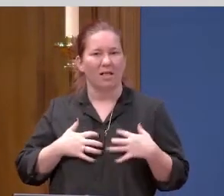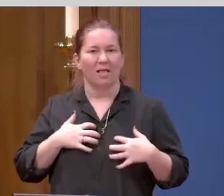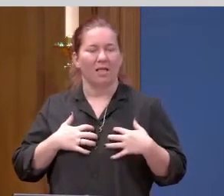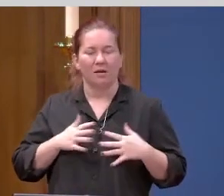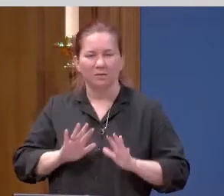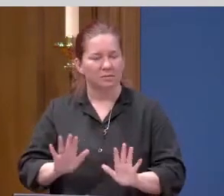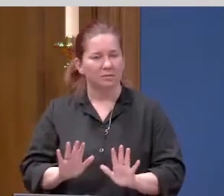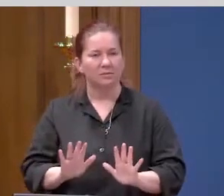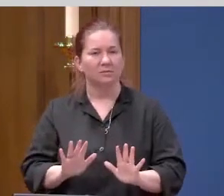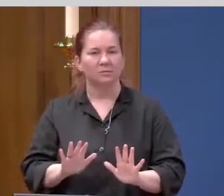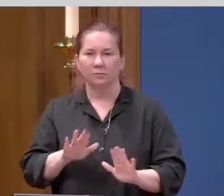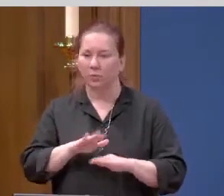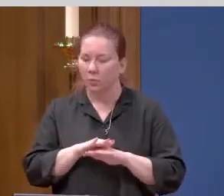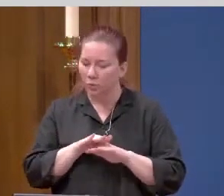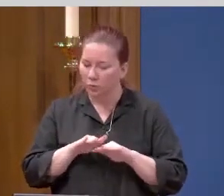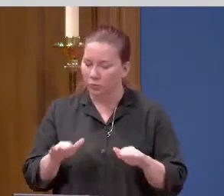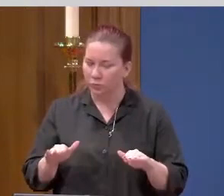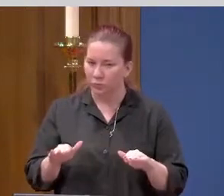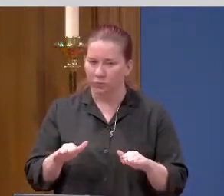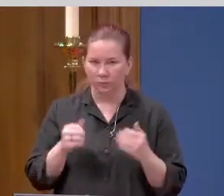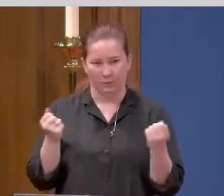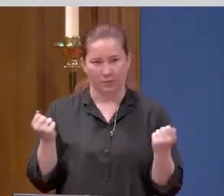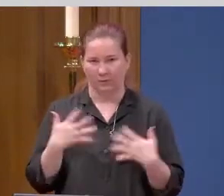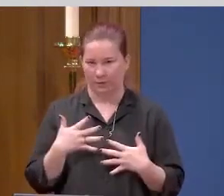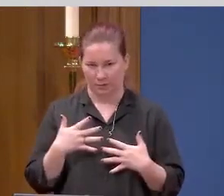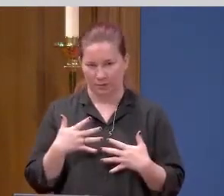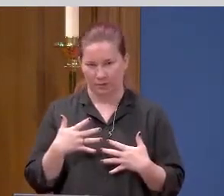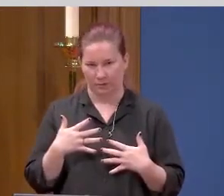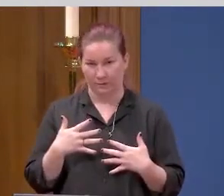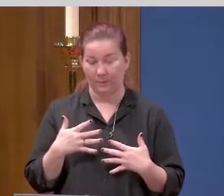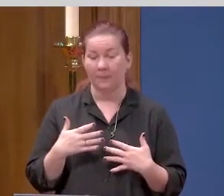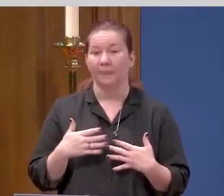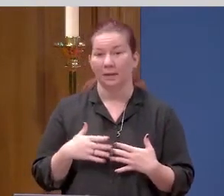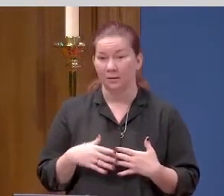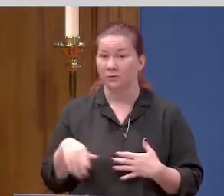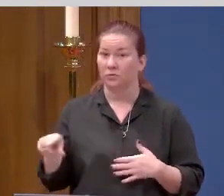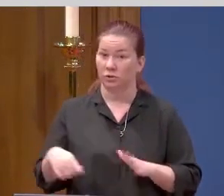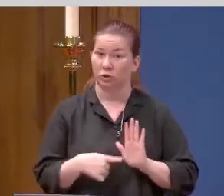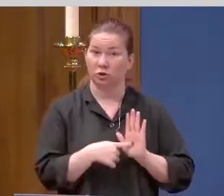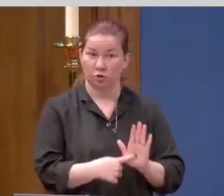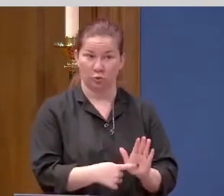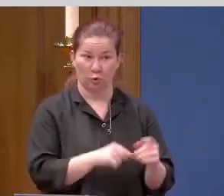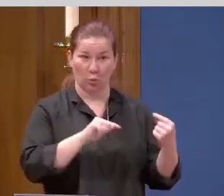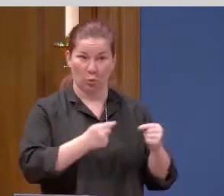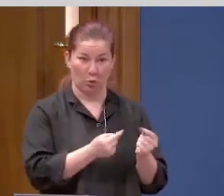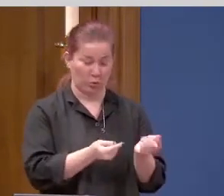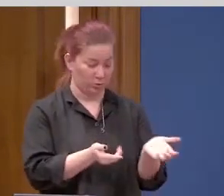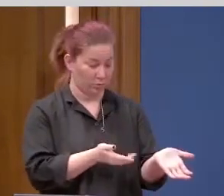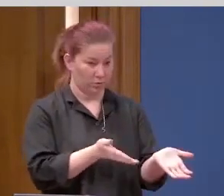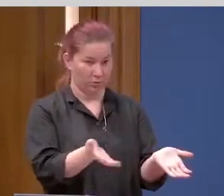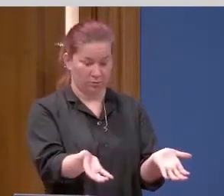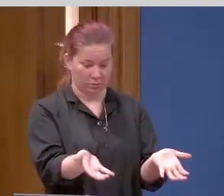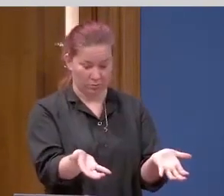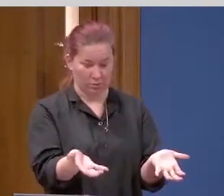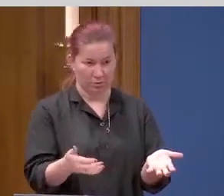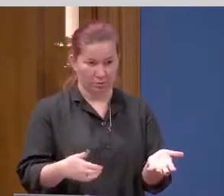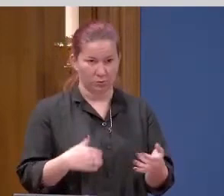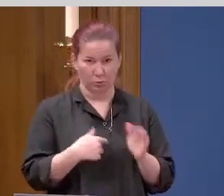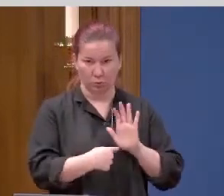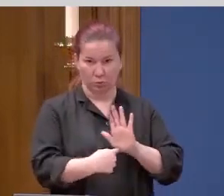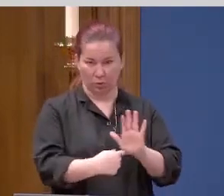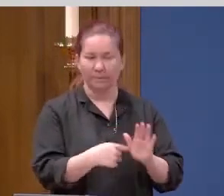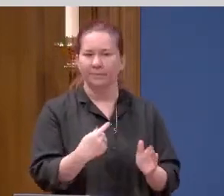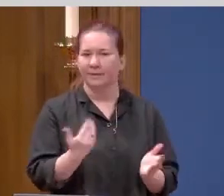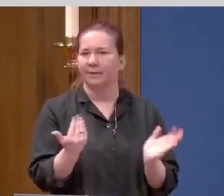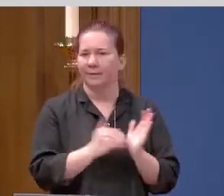Do not be afraid. And after showing them his wounds, he says it again. And he